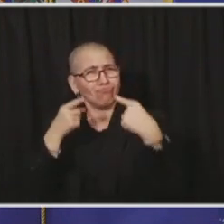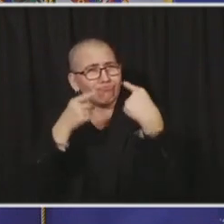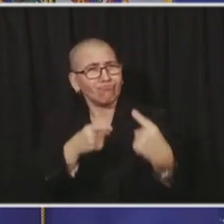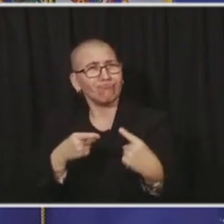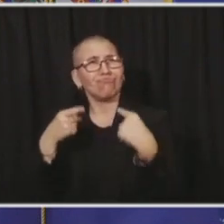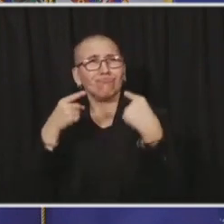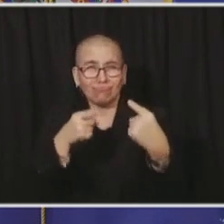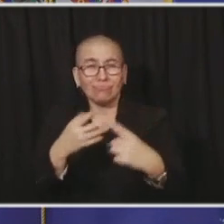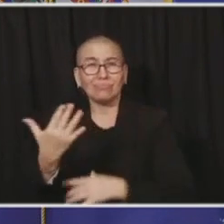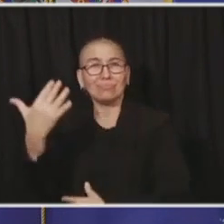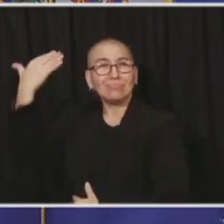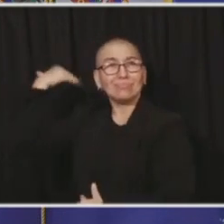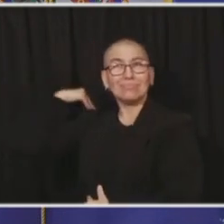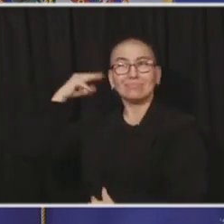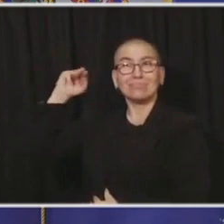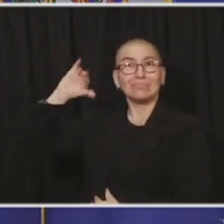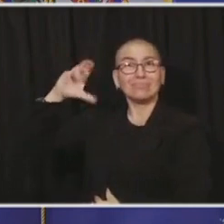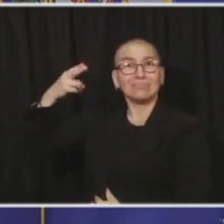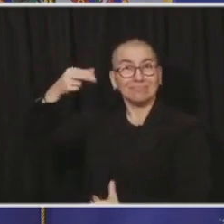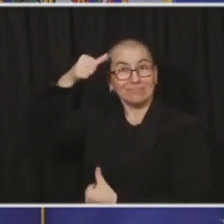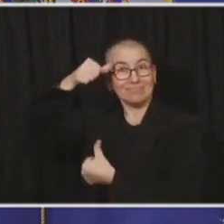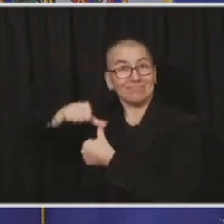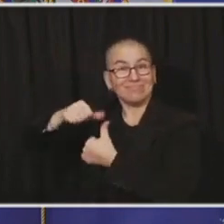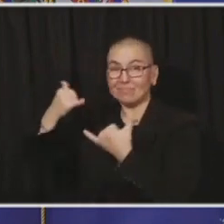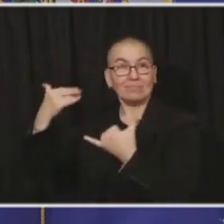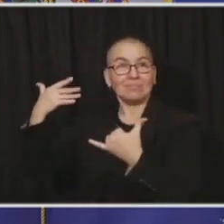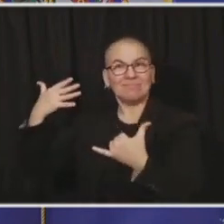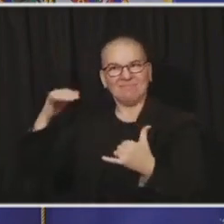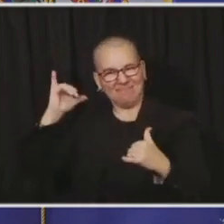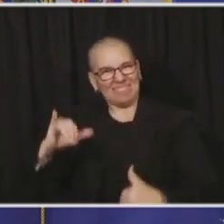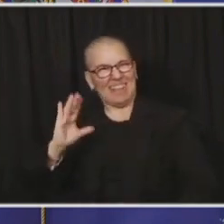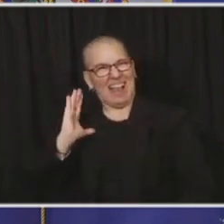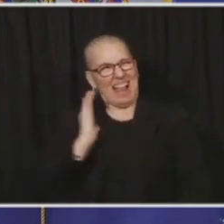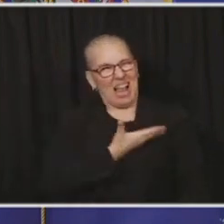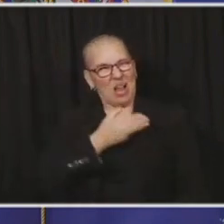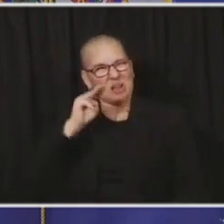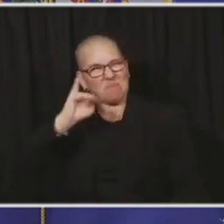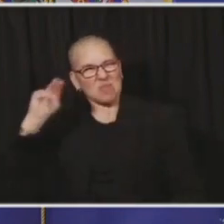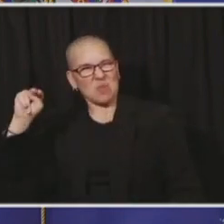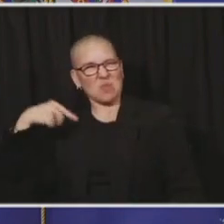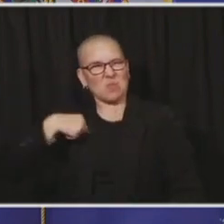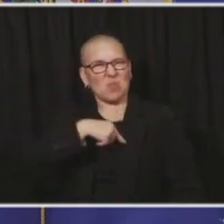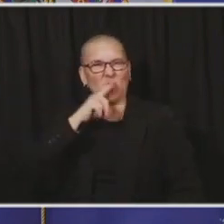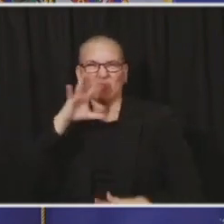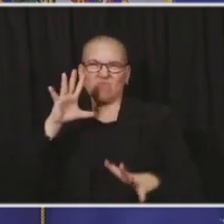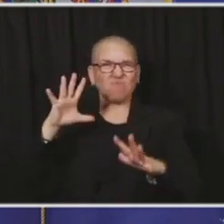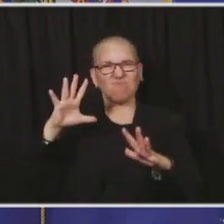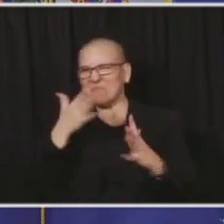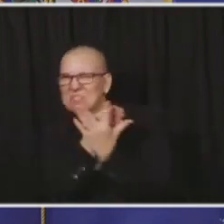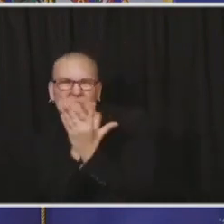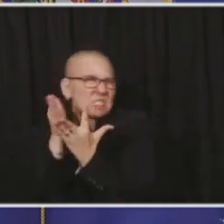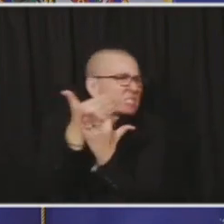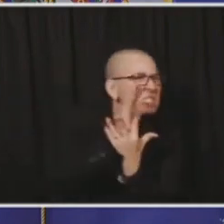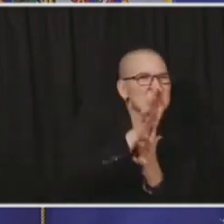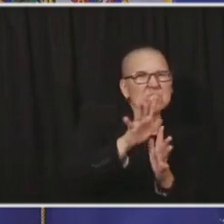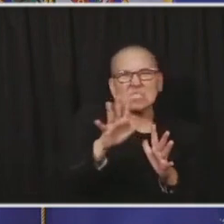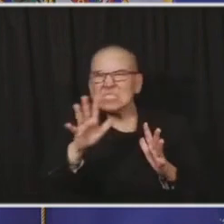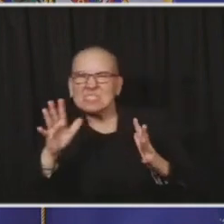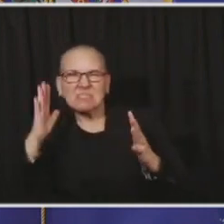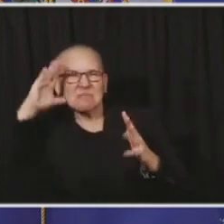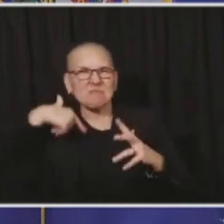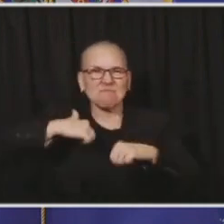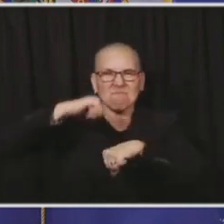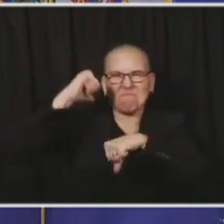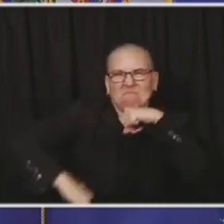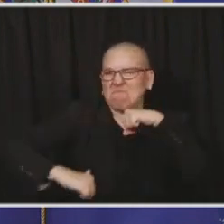we're a resilient people full of grit and goodwill. We care about our neighbors, and we know what it means to be that decent neighbor. So let's